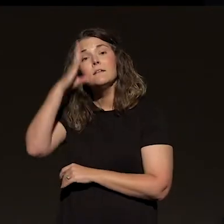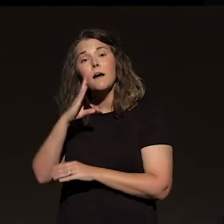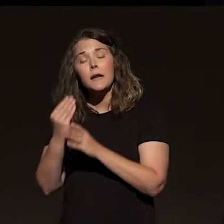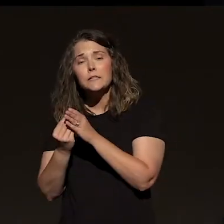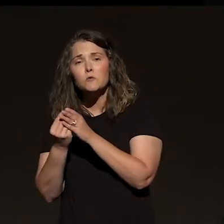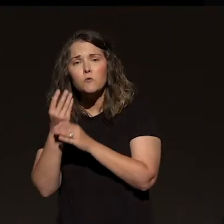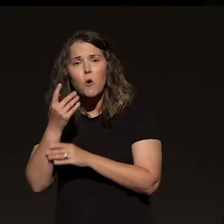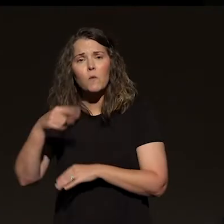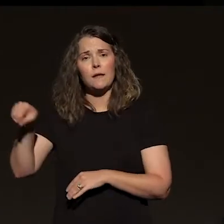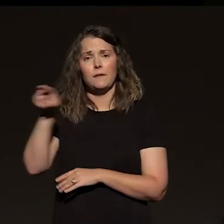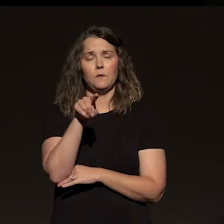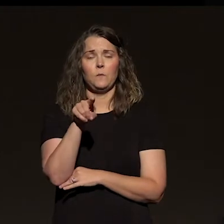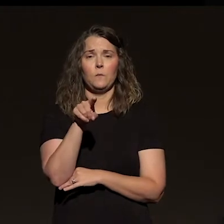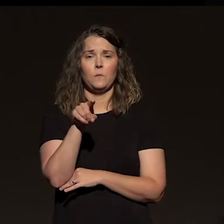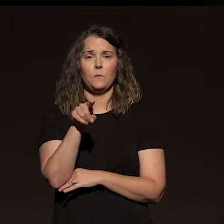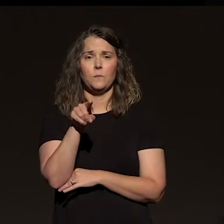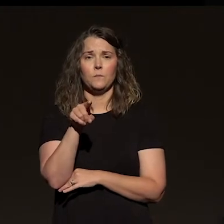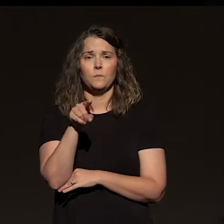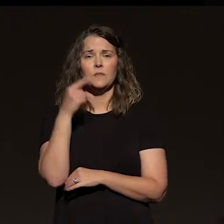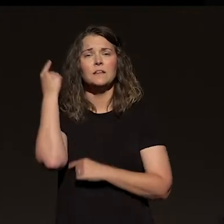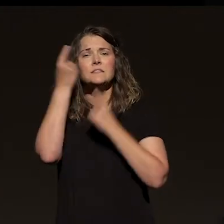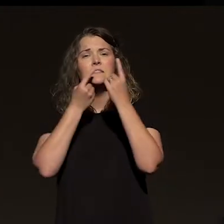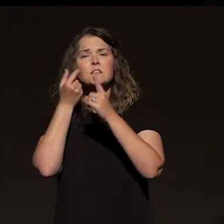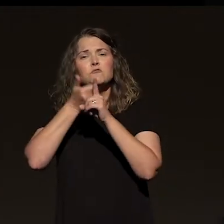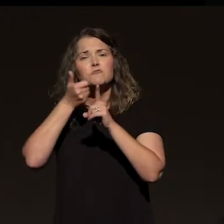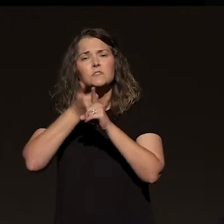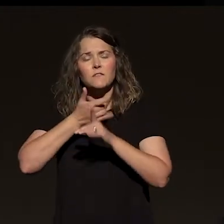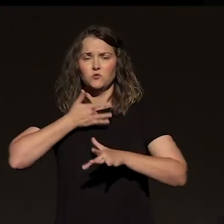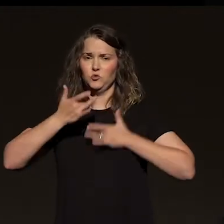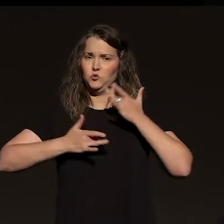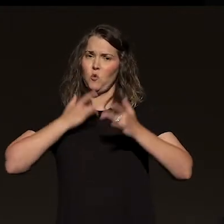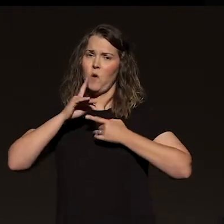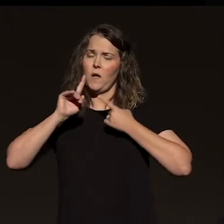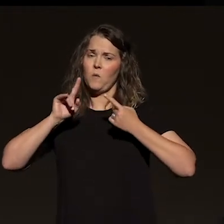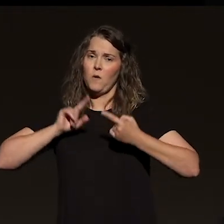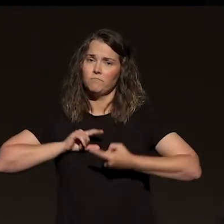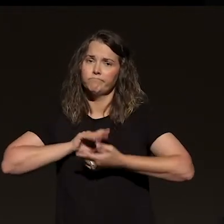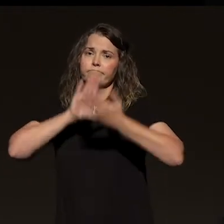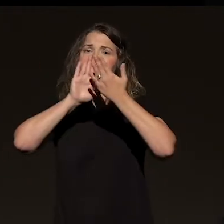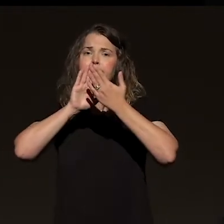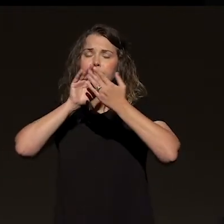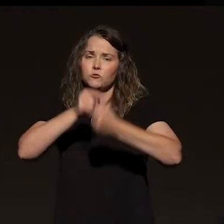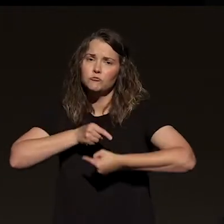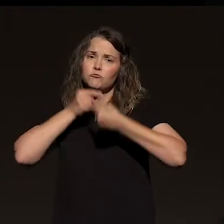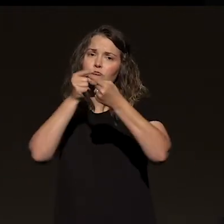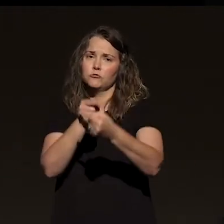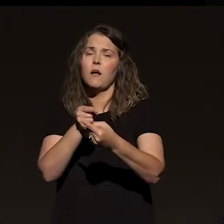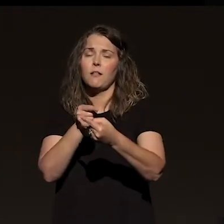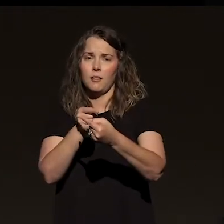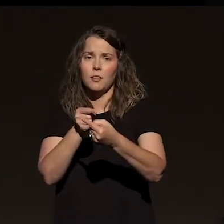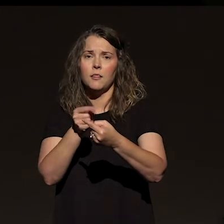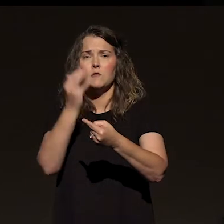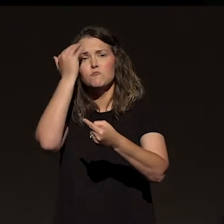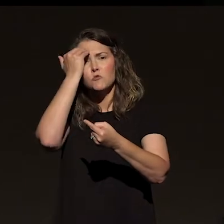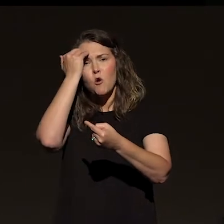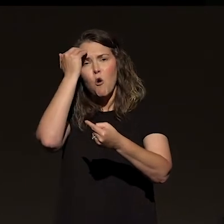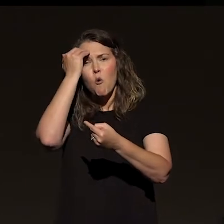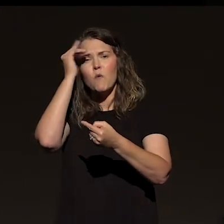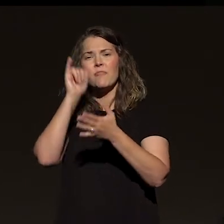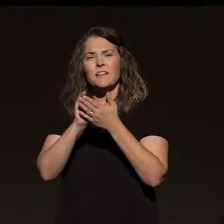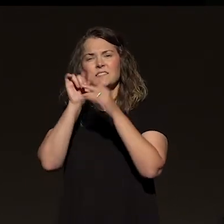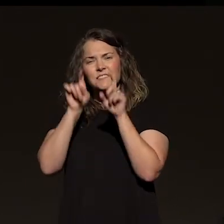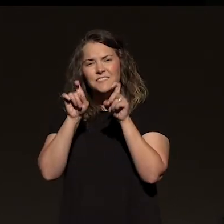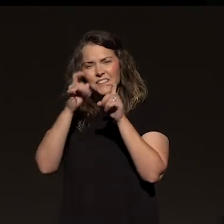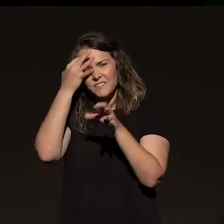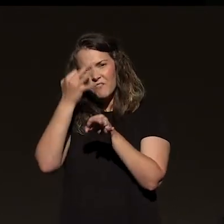James 1, 2, he says, consider it all joy, my brethren, when you encounter these various trials, knowing that the testing of your faith is producing endurance and let endurance have